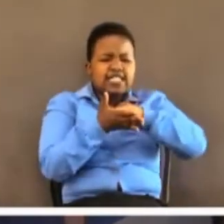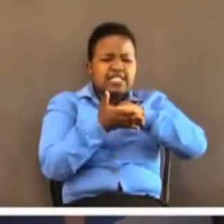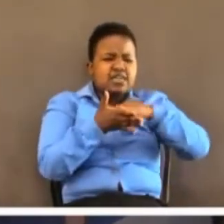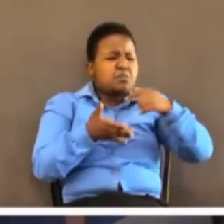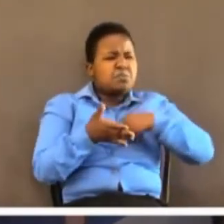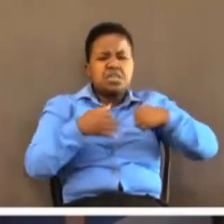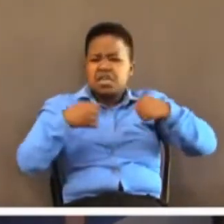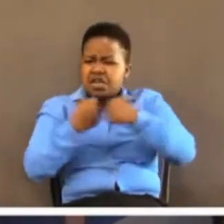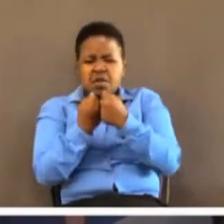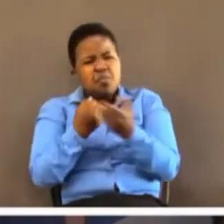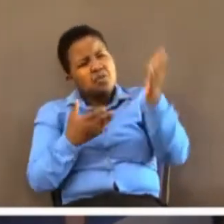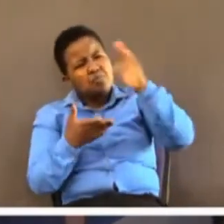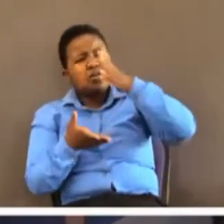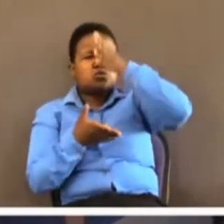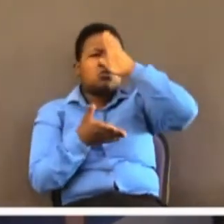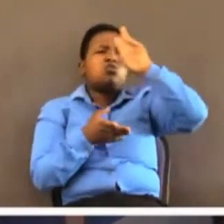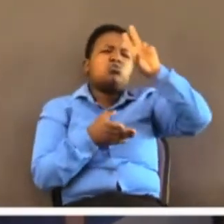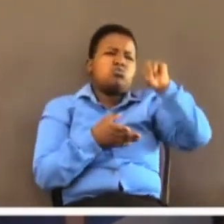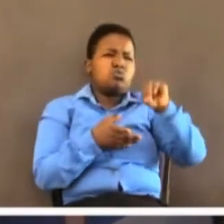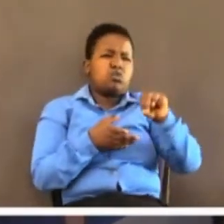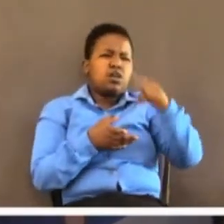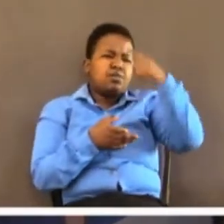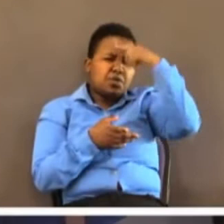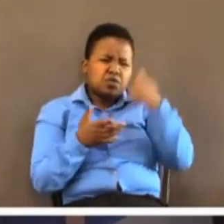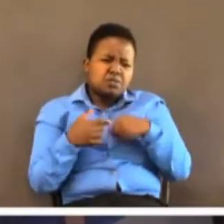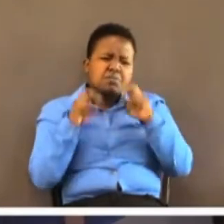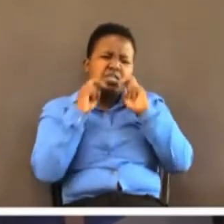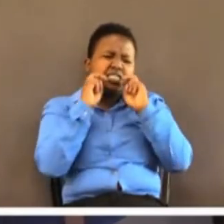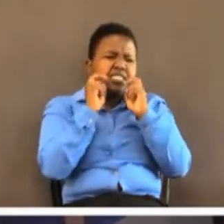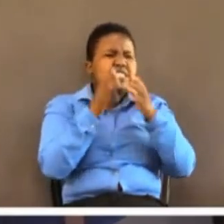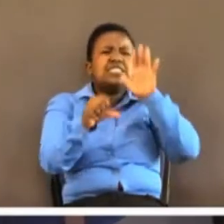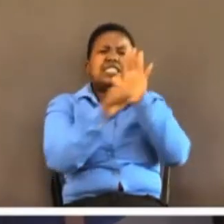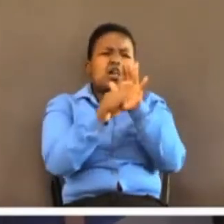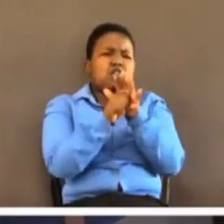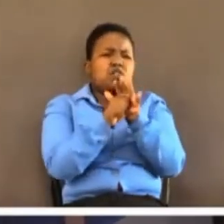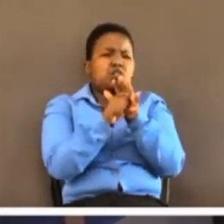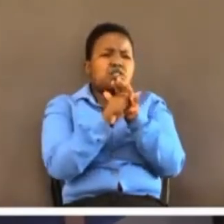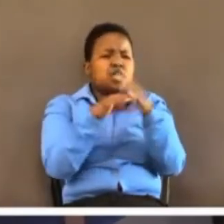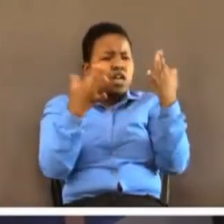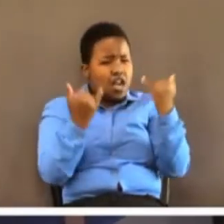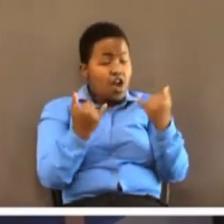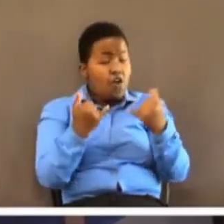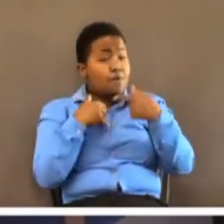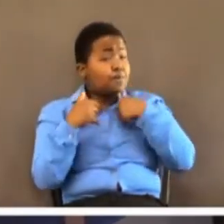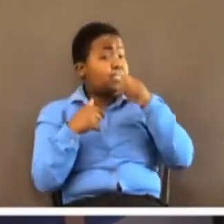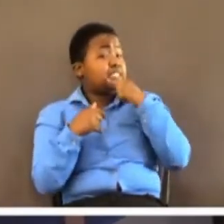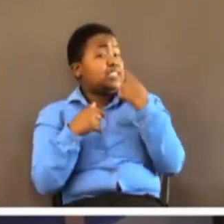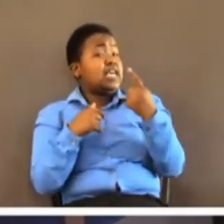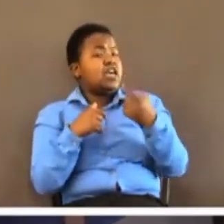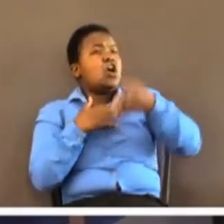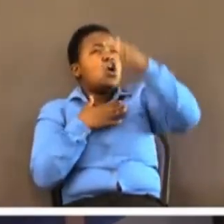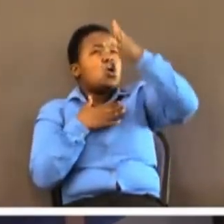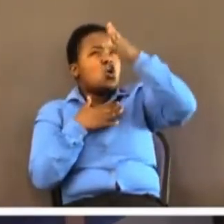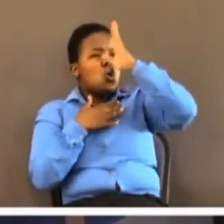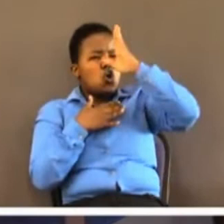to him and I told her there is nowhere the masses of God cannot reach you. You may think you have gone